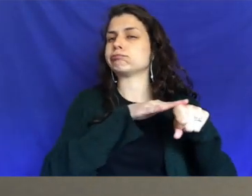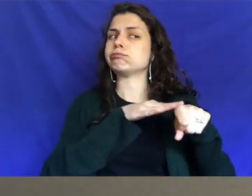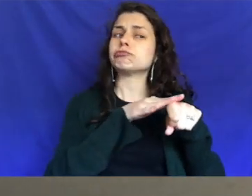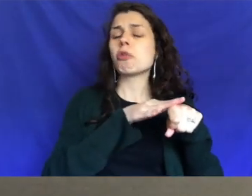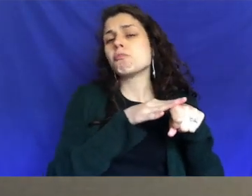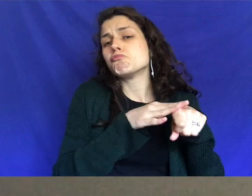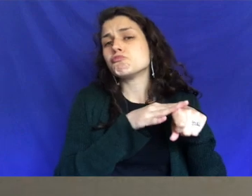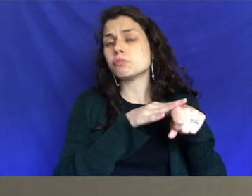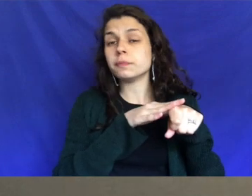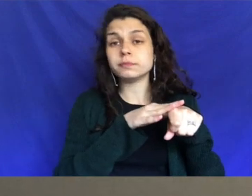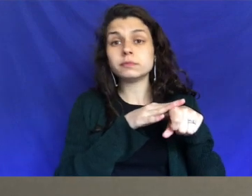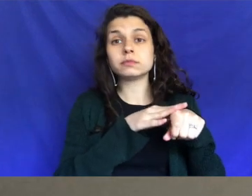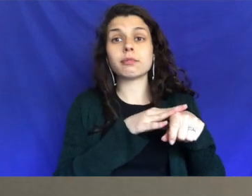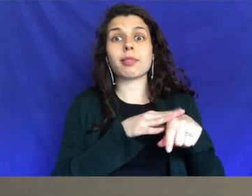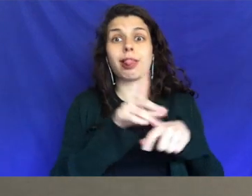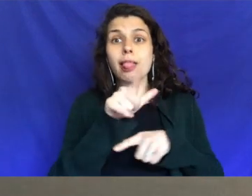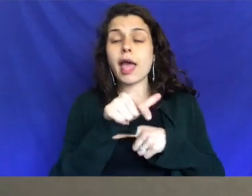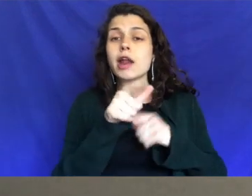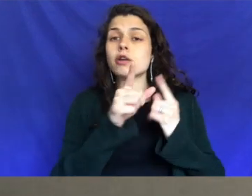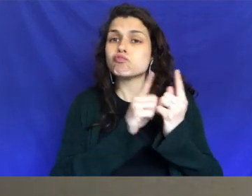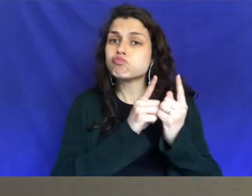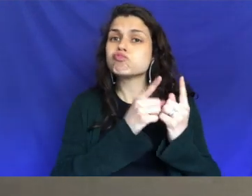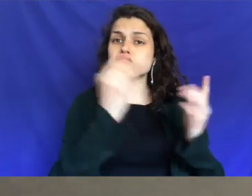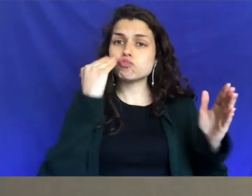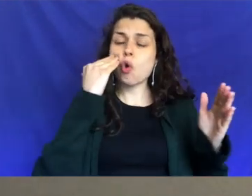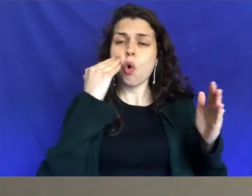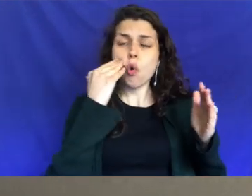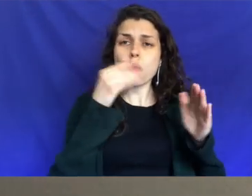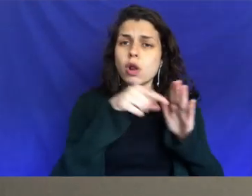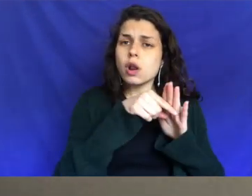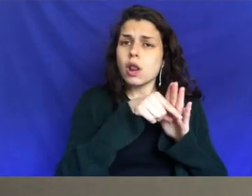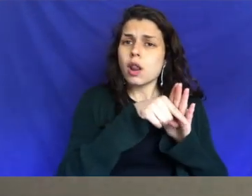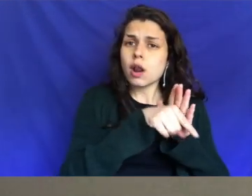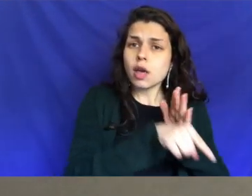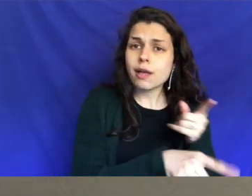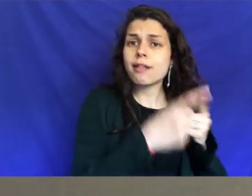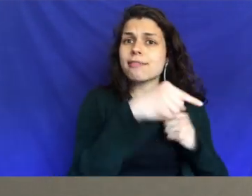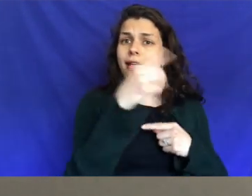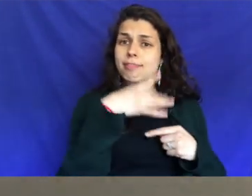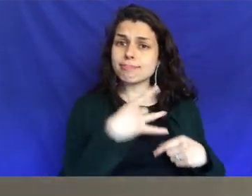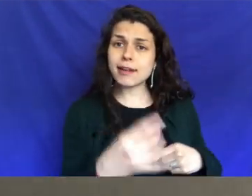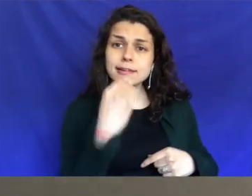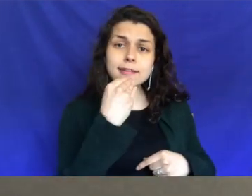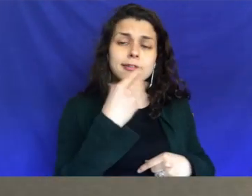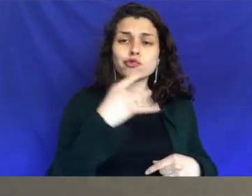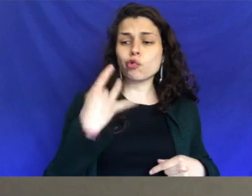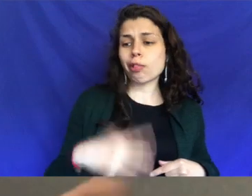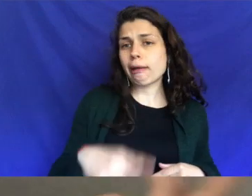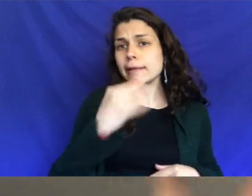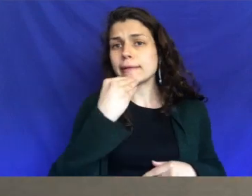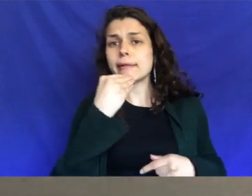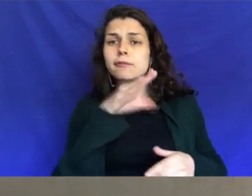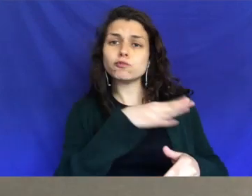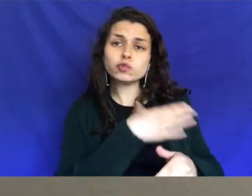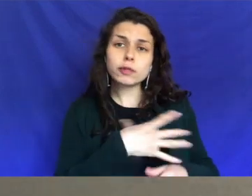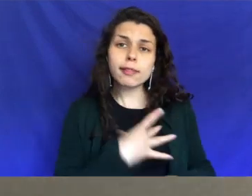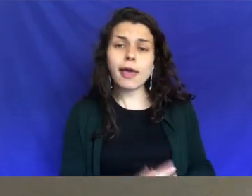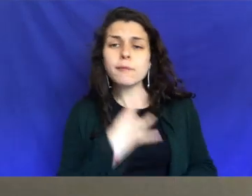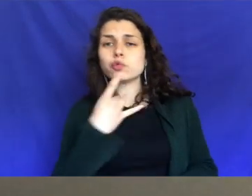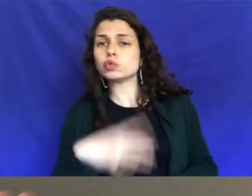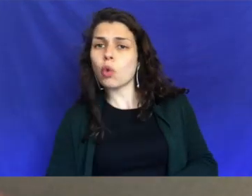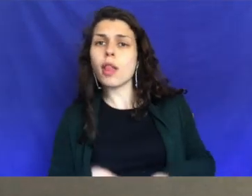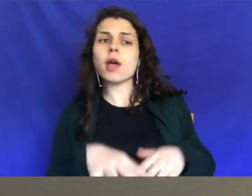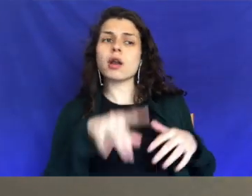level, but until you actually get to know them, until you get to know what they like, what they dislike, what they like to eat, what they don't like to eat, what they like to listen to, what they don't like to listen to,